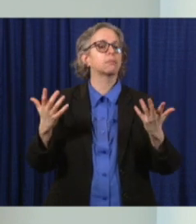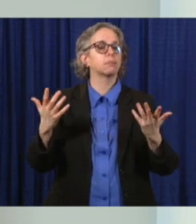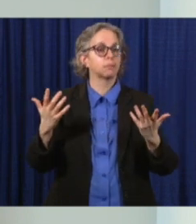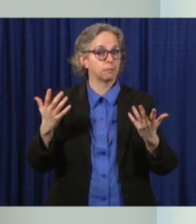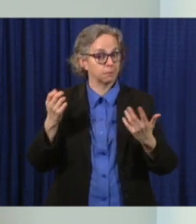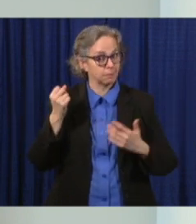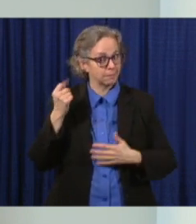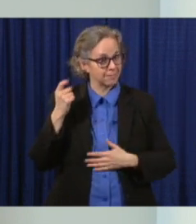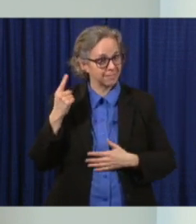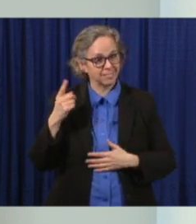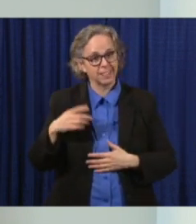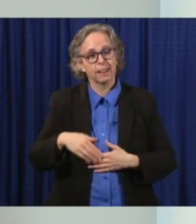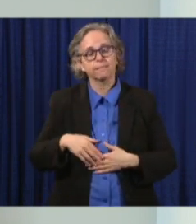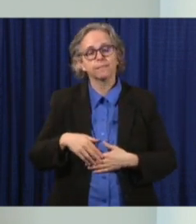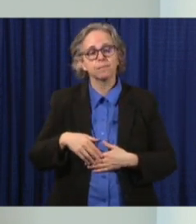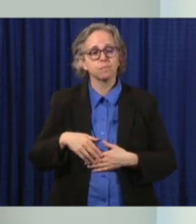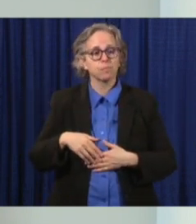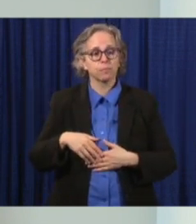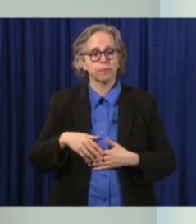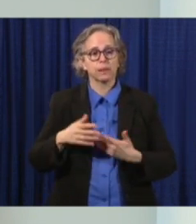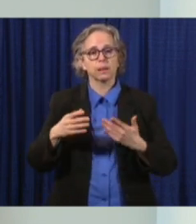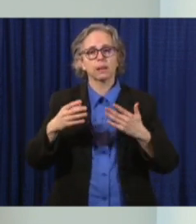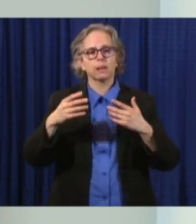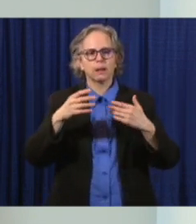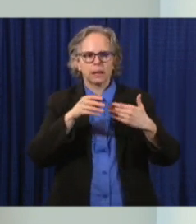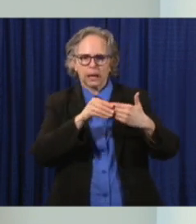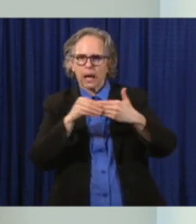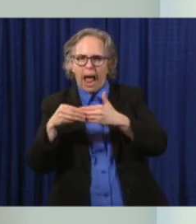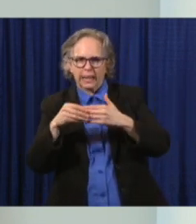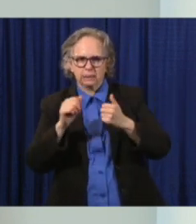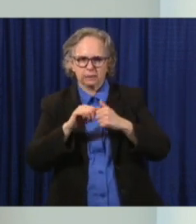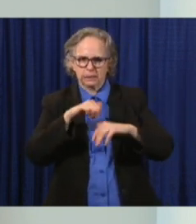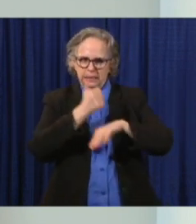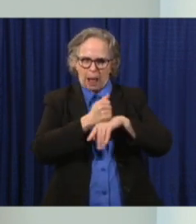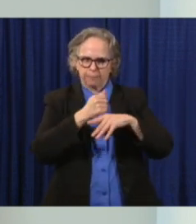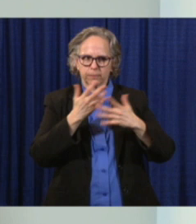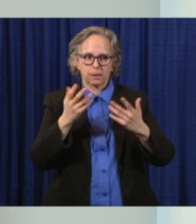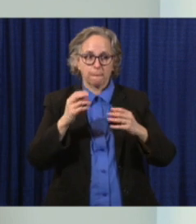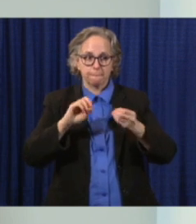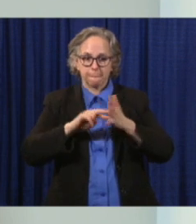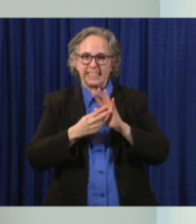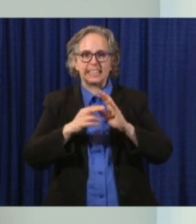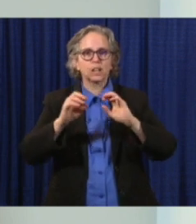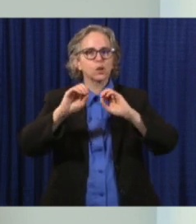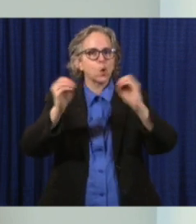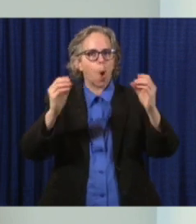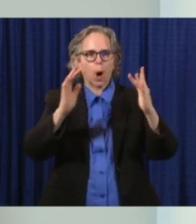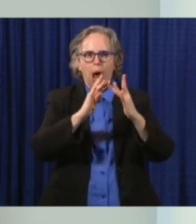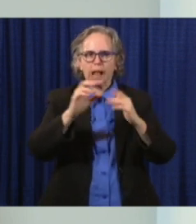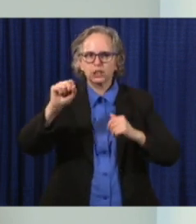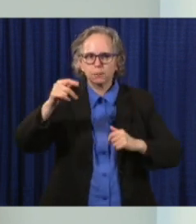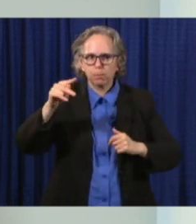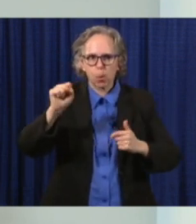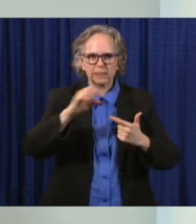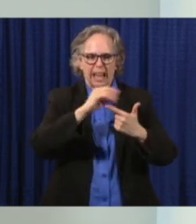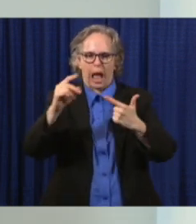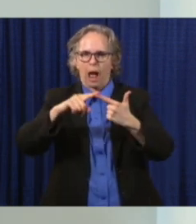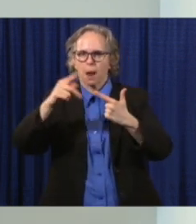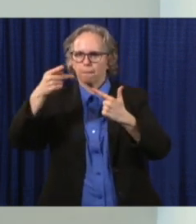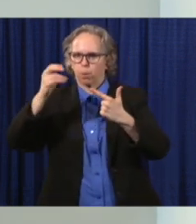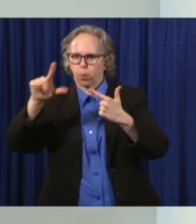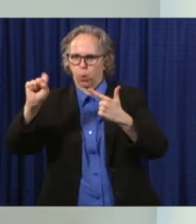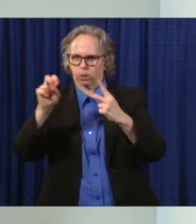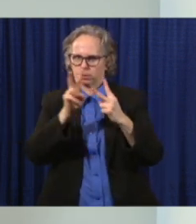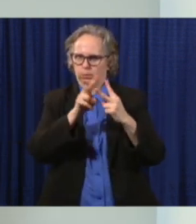or non-contact sports leagues and pools. And let me go through each of these. For gyms,